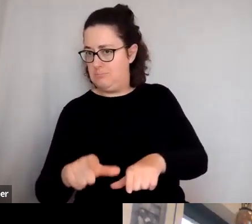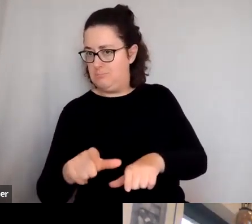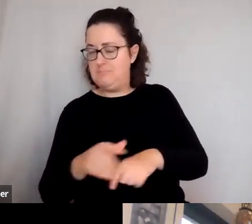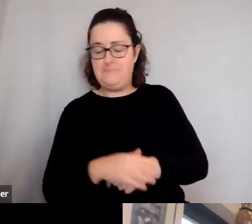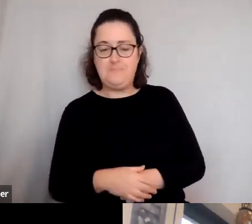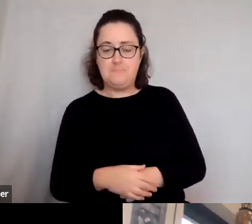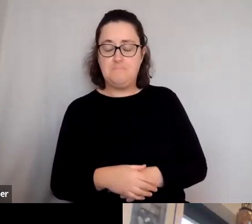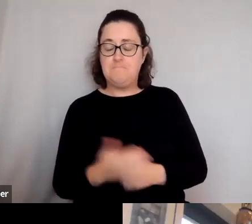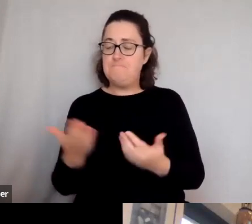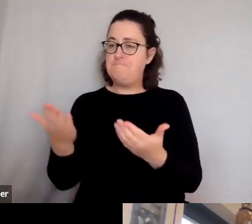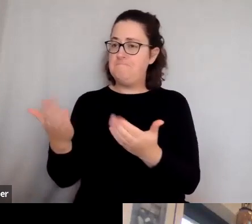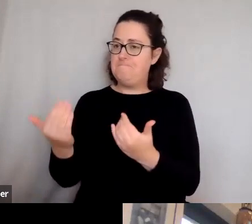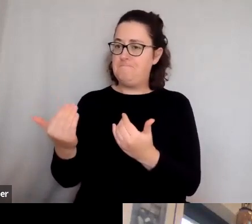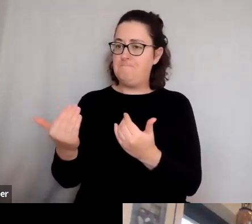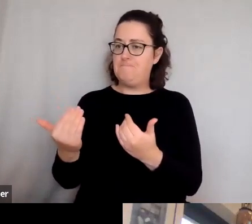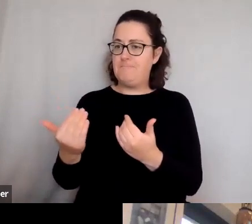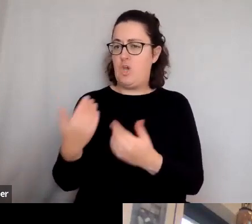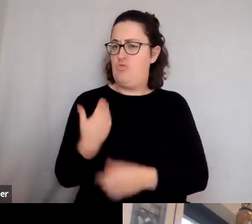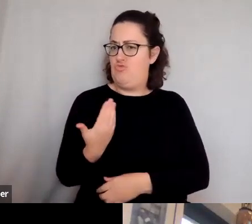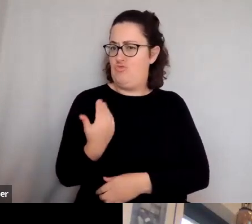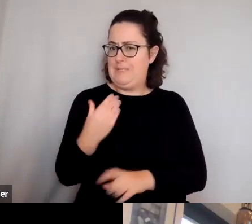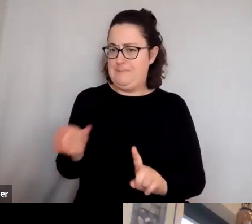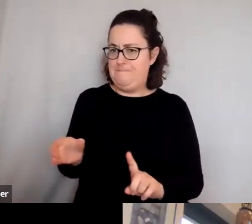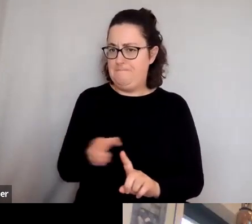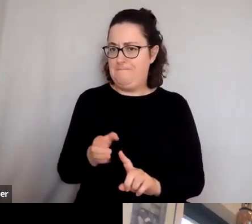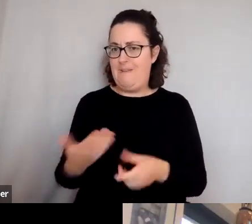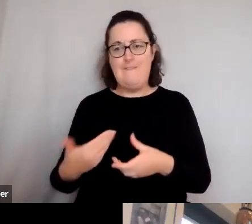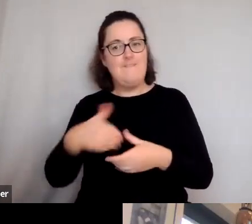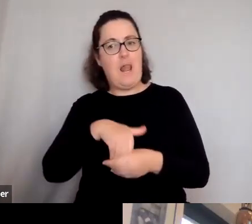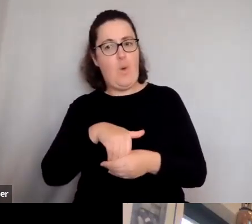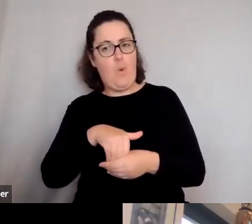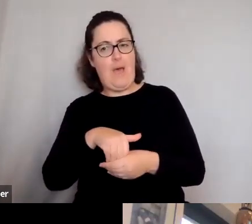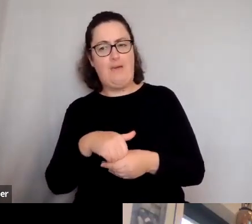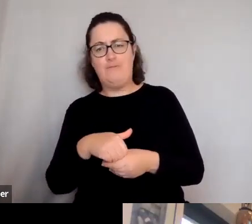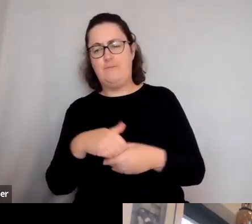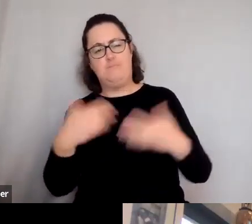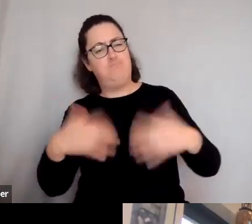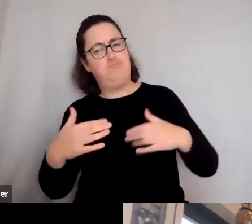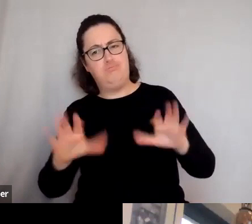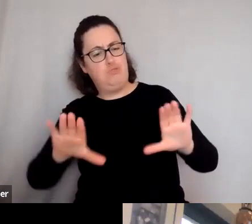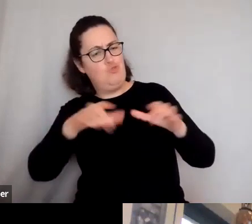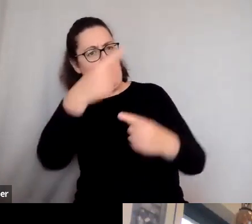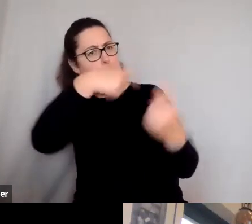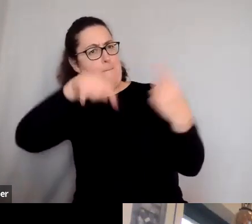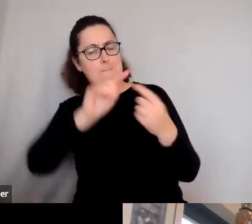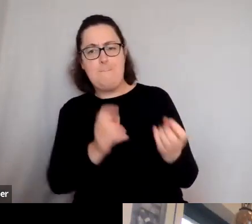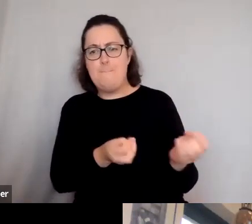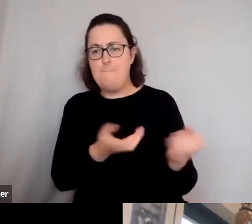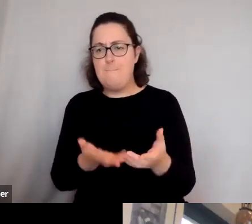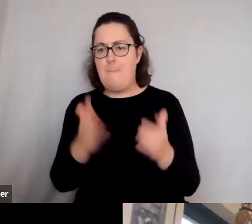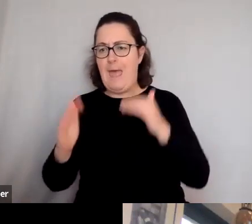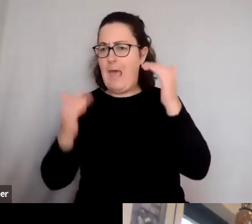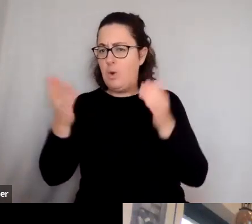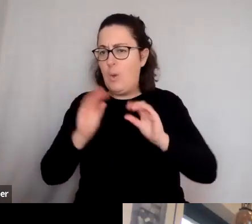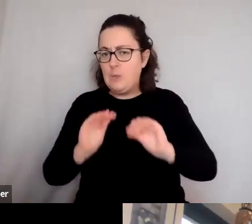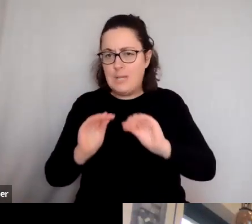welcome our one of our most recent fellows, City Lit has a very esteemed group of fellows, people who contribute to adult education in society